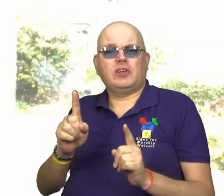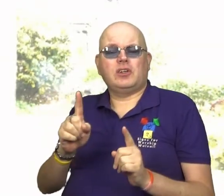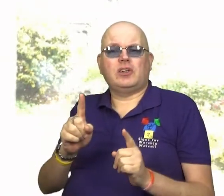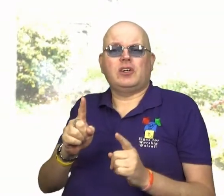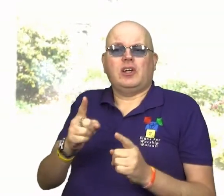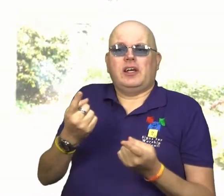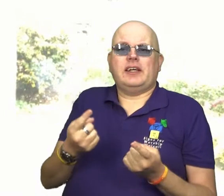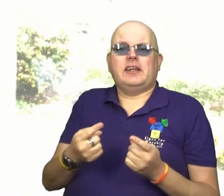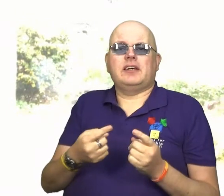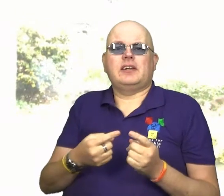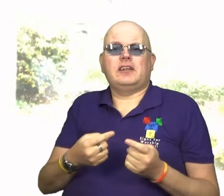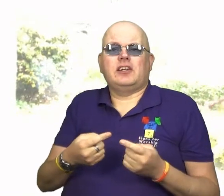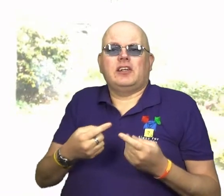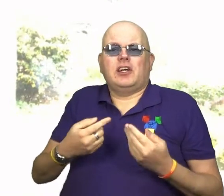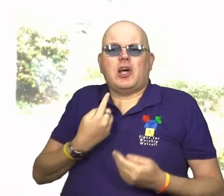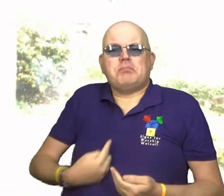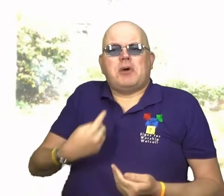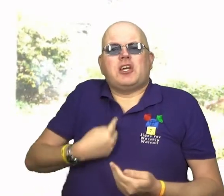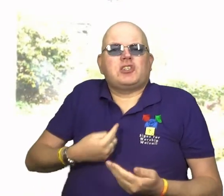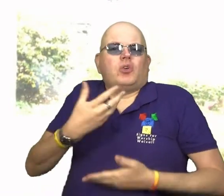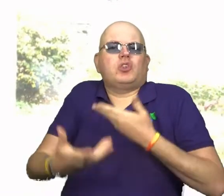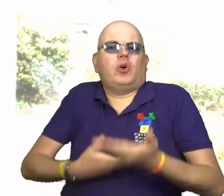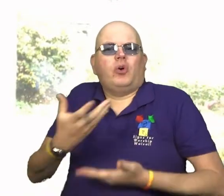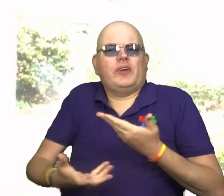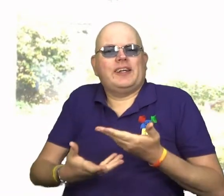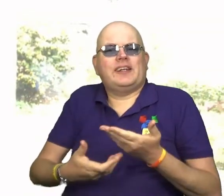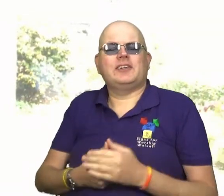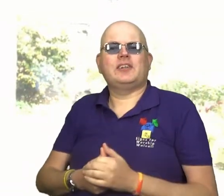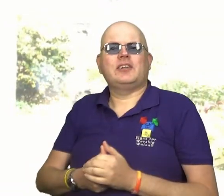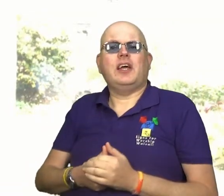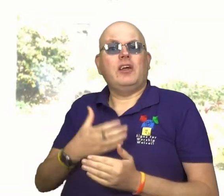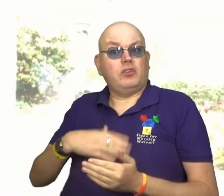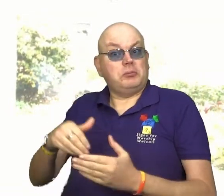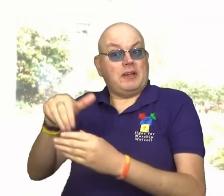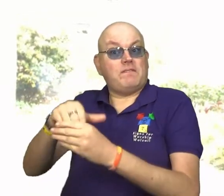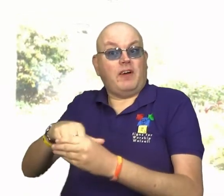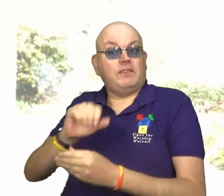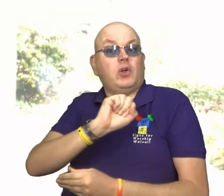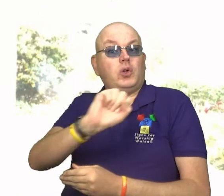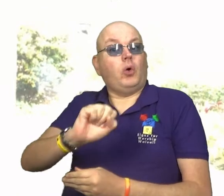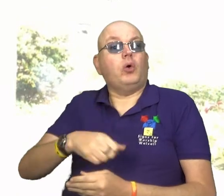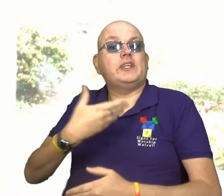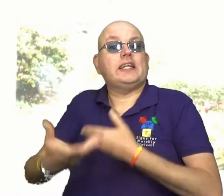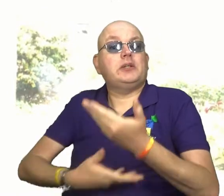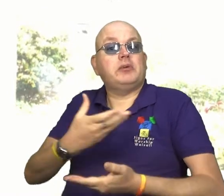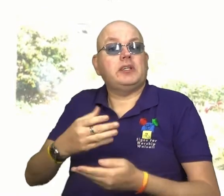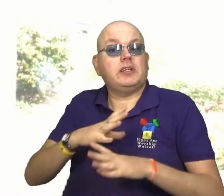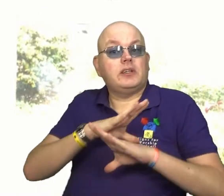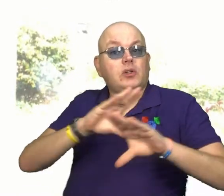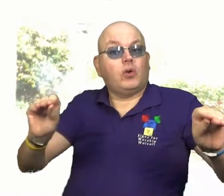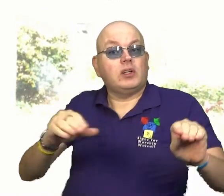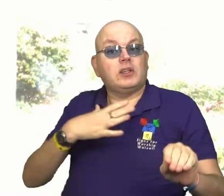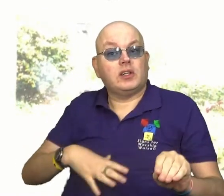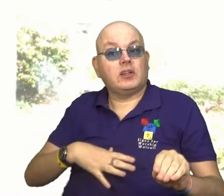testimony video. And if you would like to be involved in testimony videos and would like to share your testimony